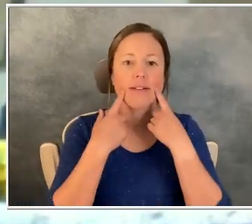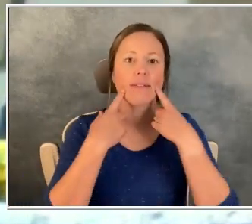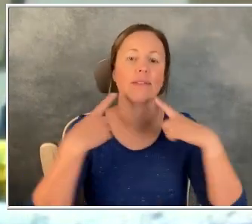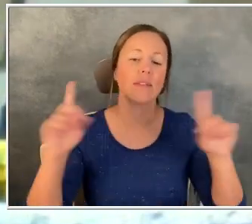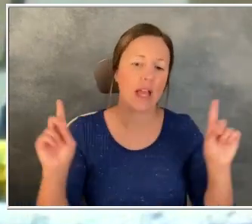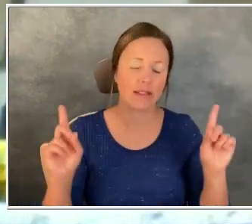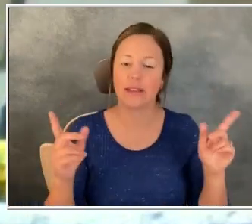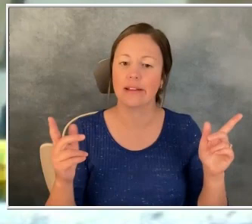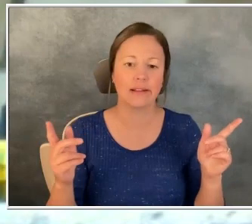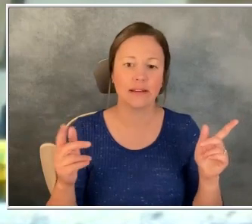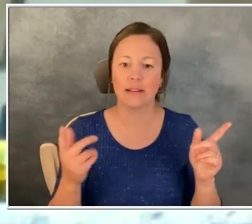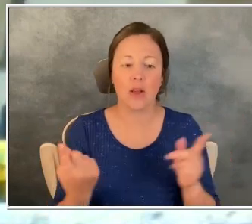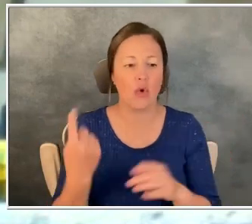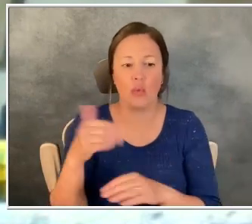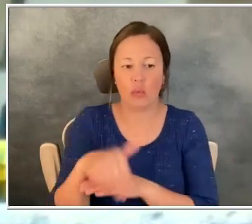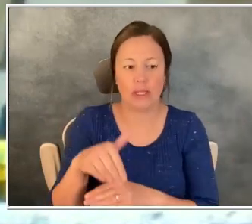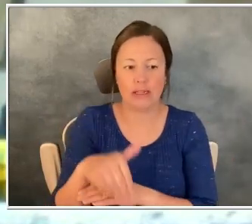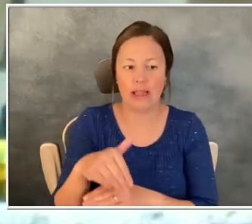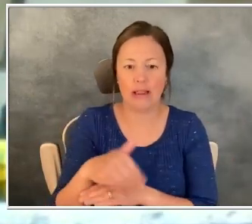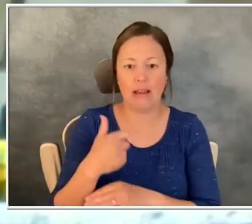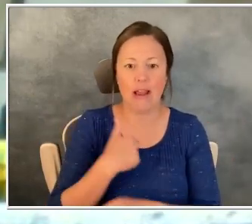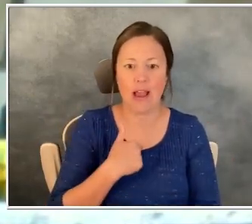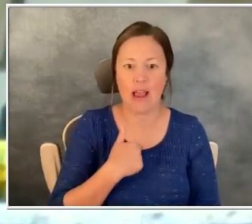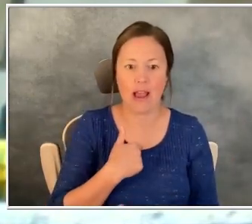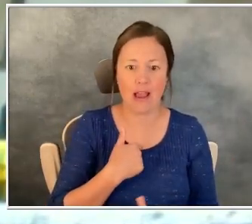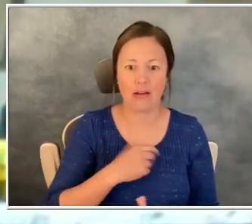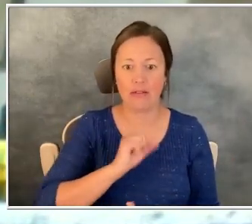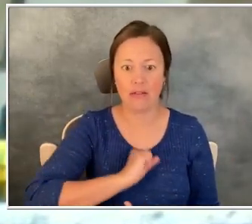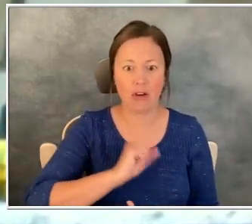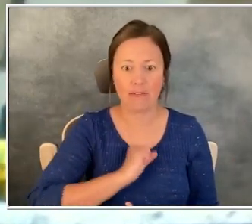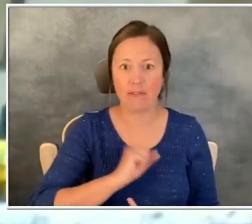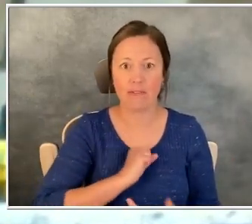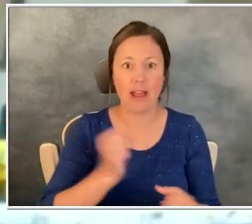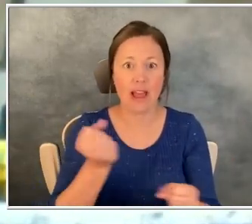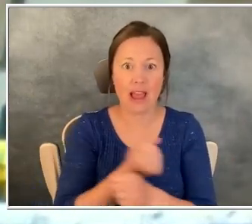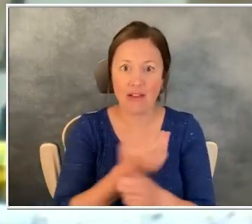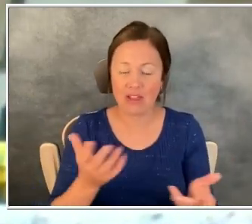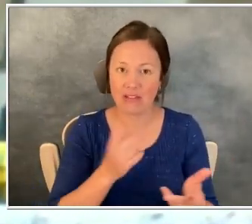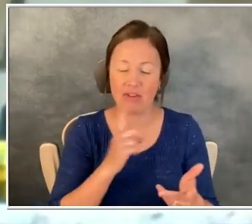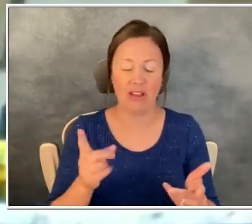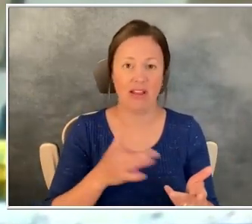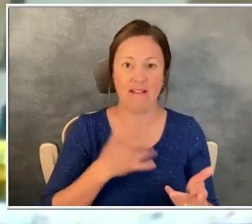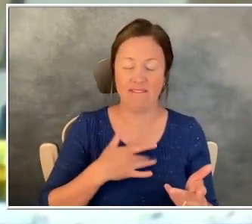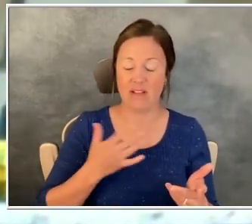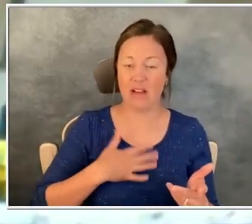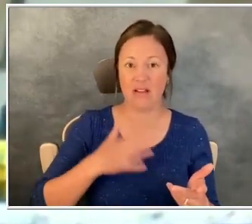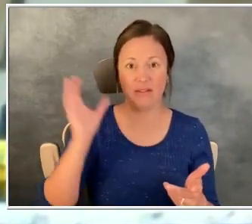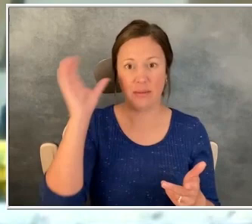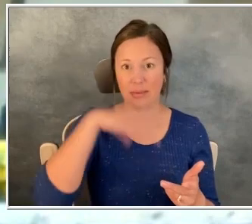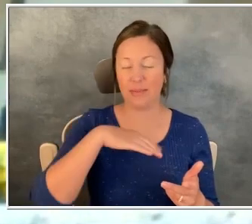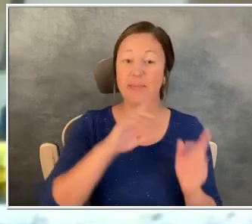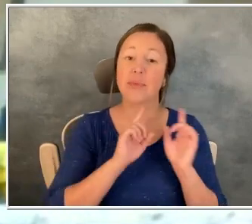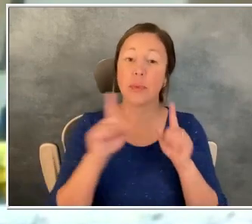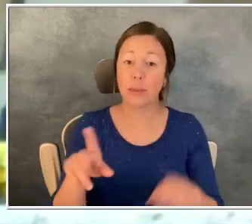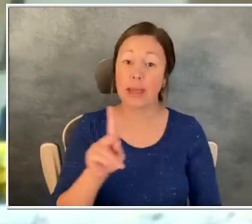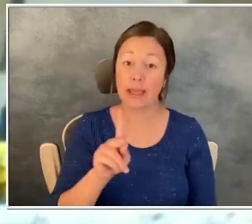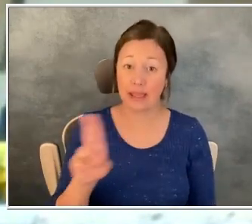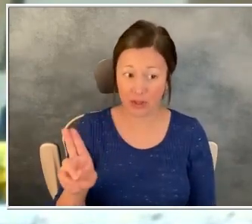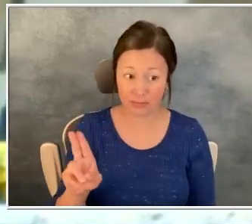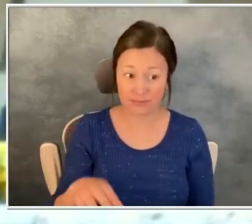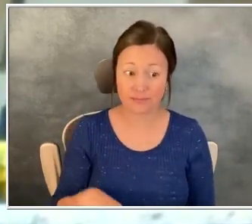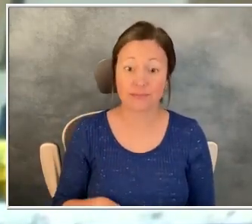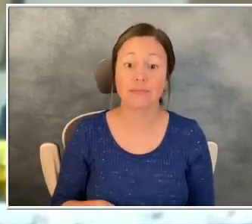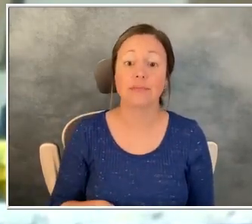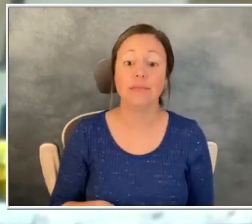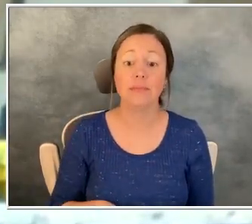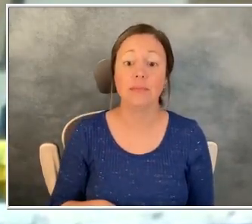there was a night where I, I, everything was kind of shutting down. So I went to KU, which I didn't